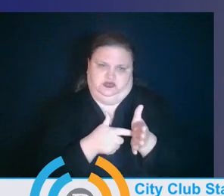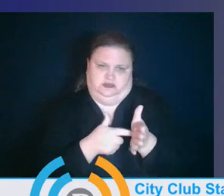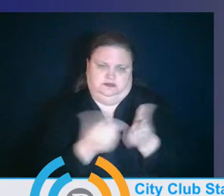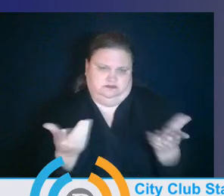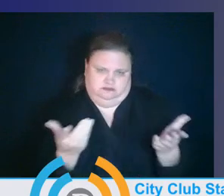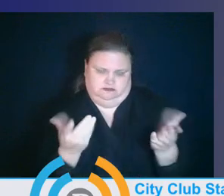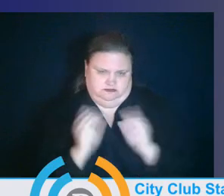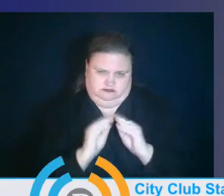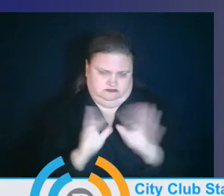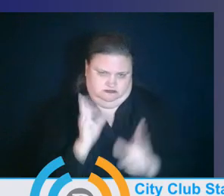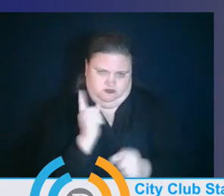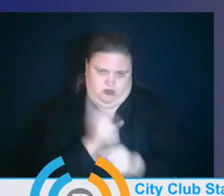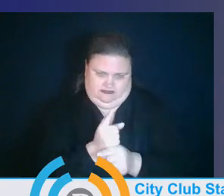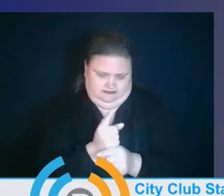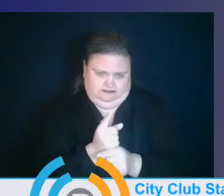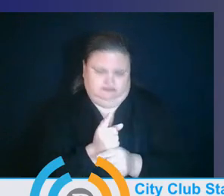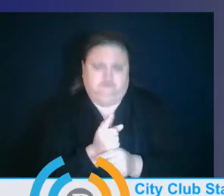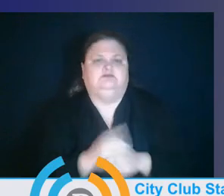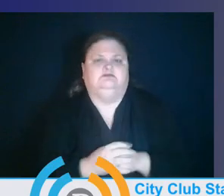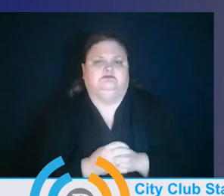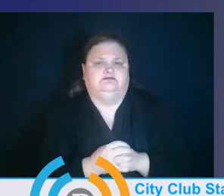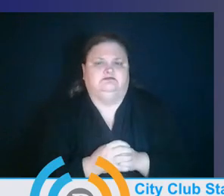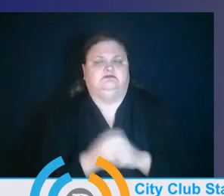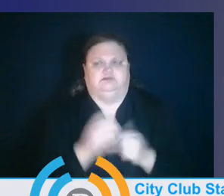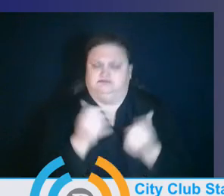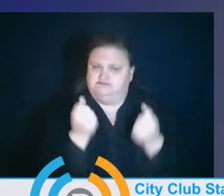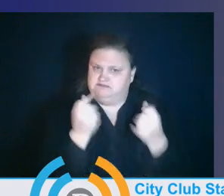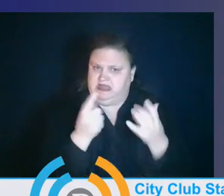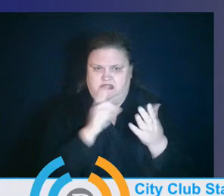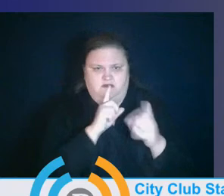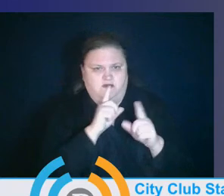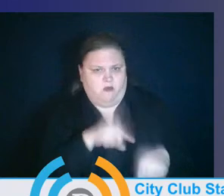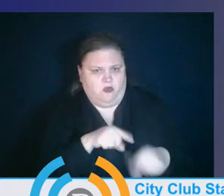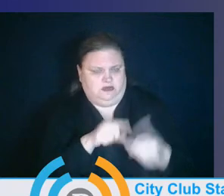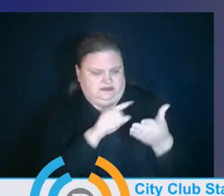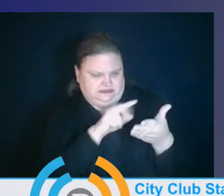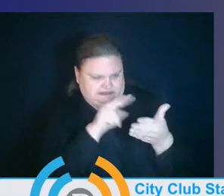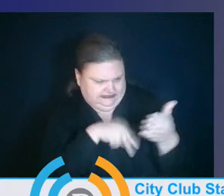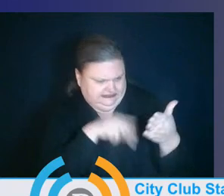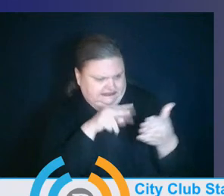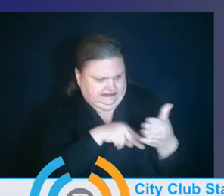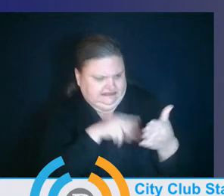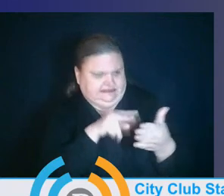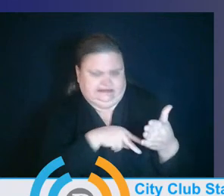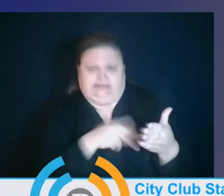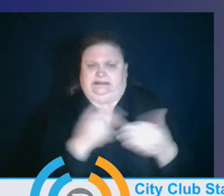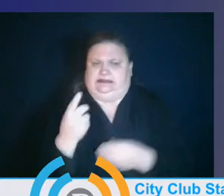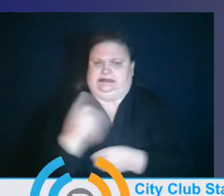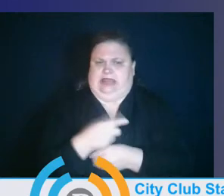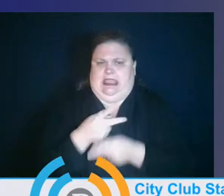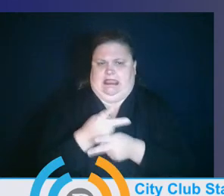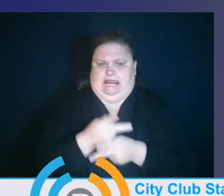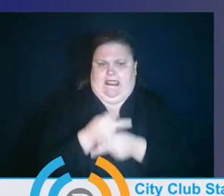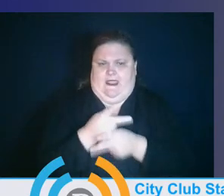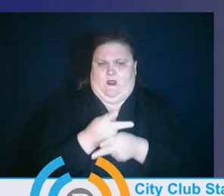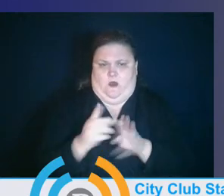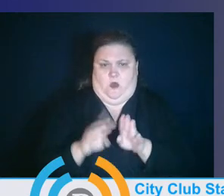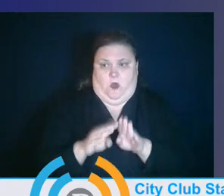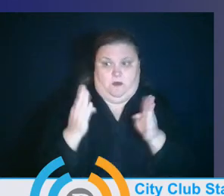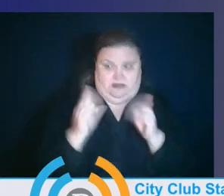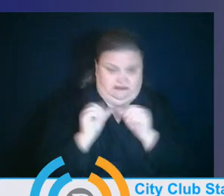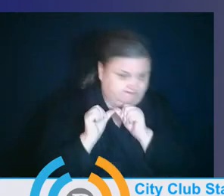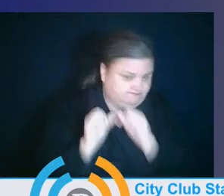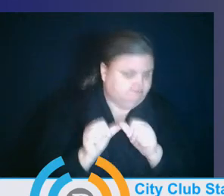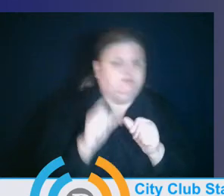about that. I read many reports about daycare centers remaining open, particularly for healthcare